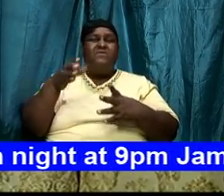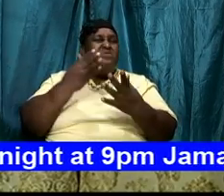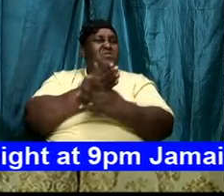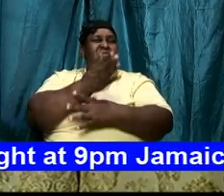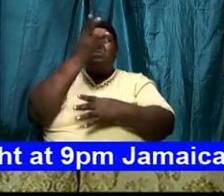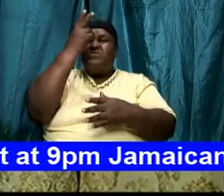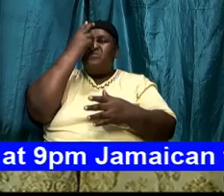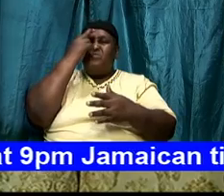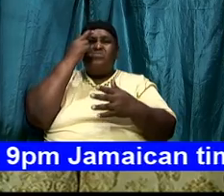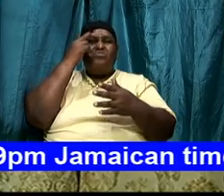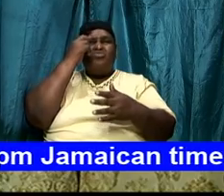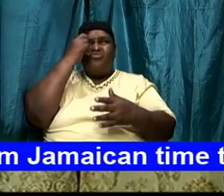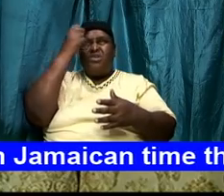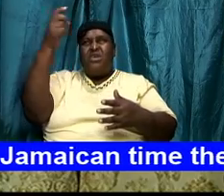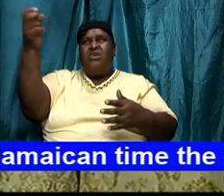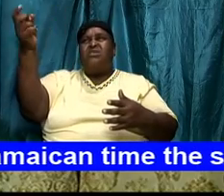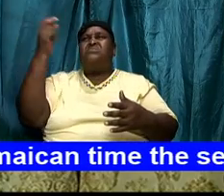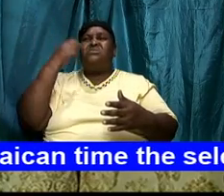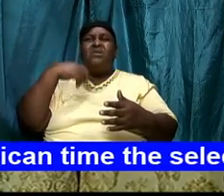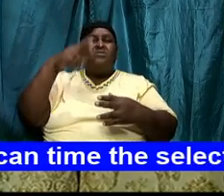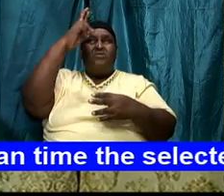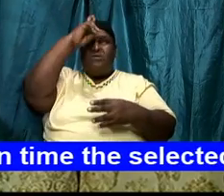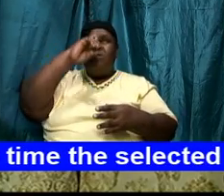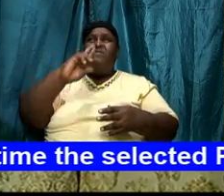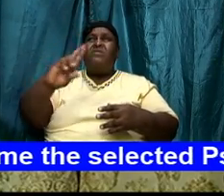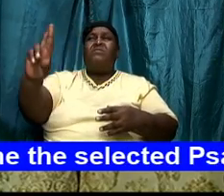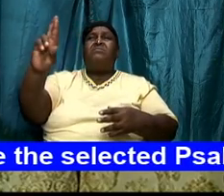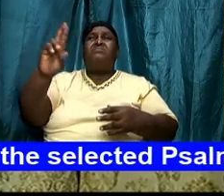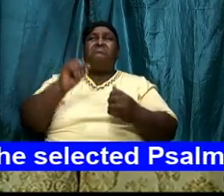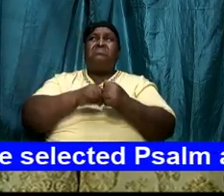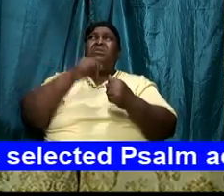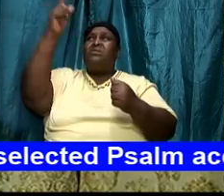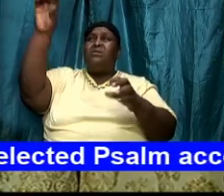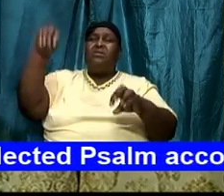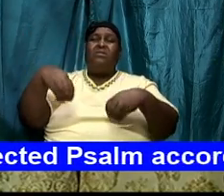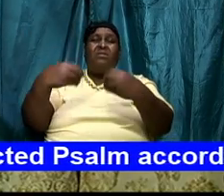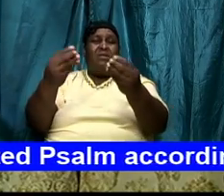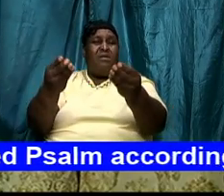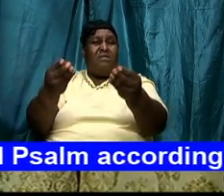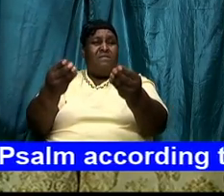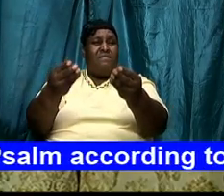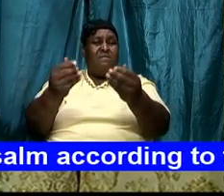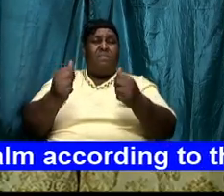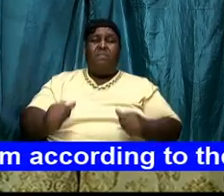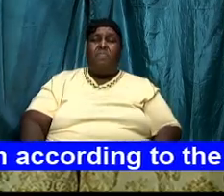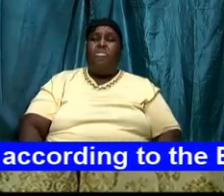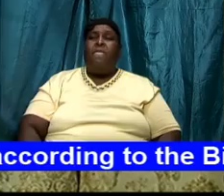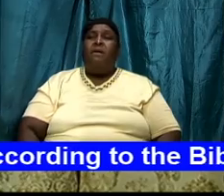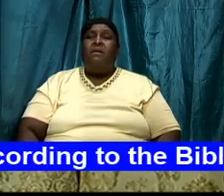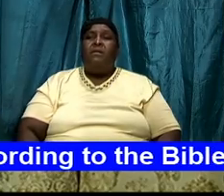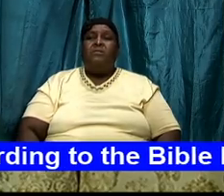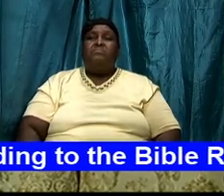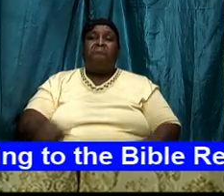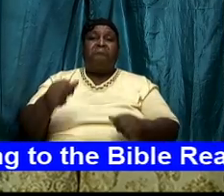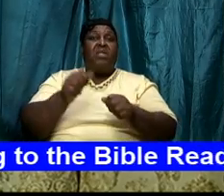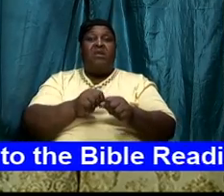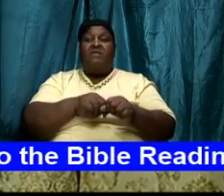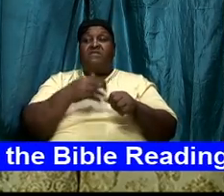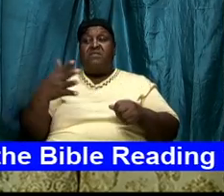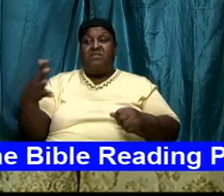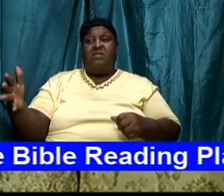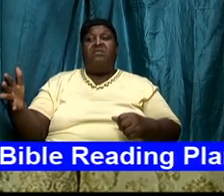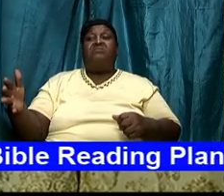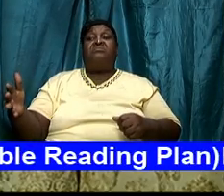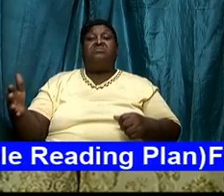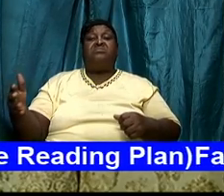revelations that he will give but invariably everything in